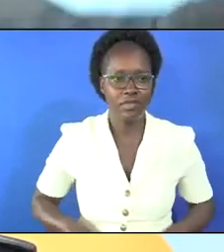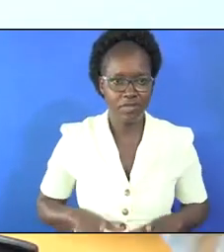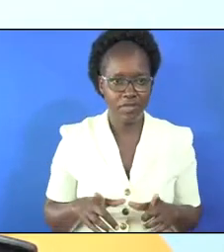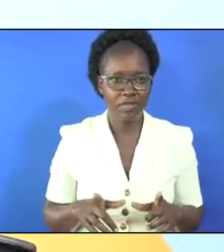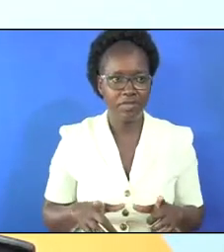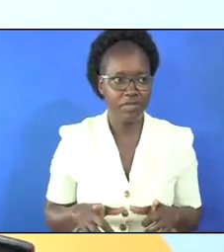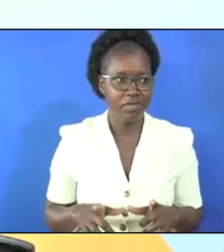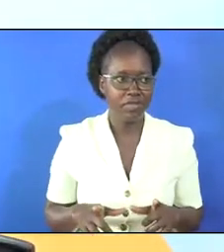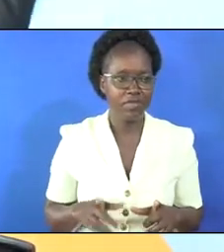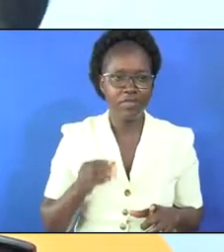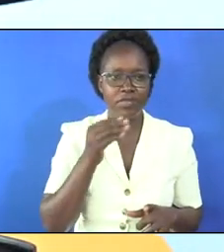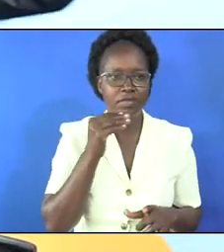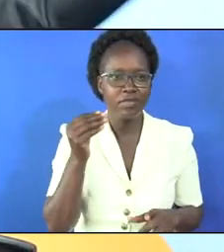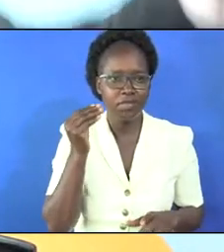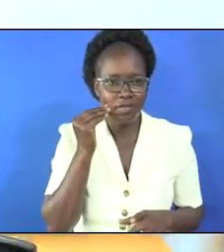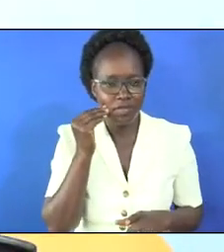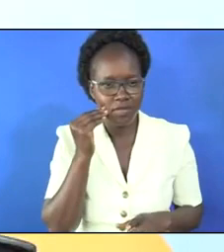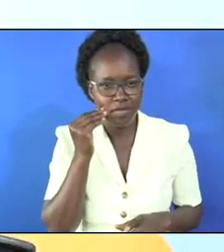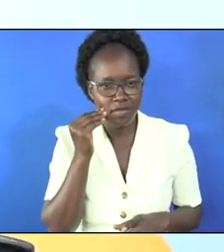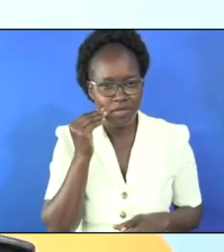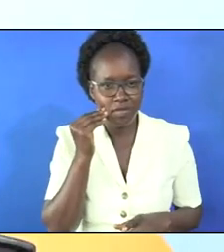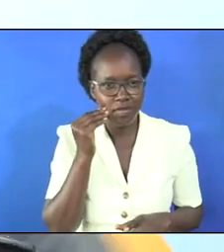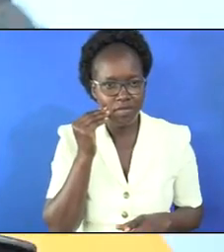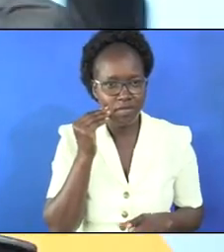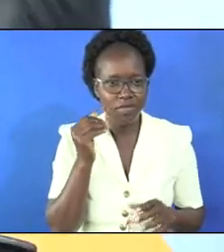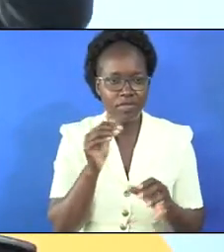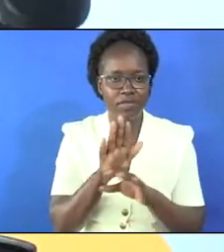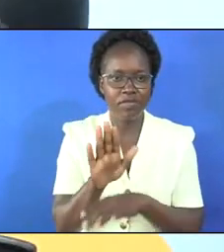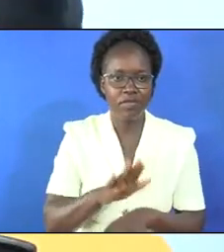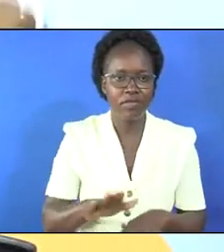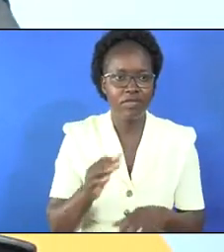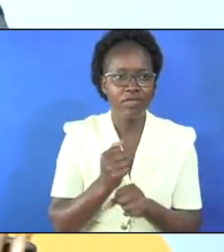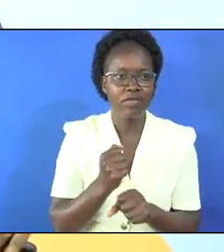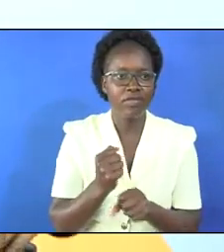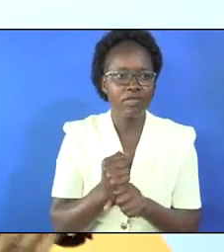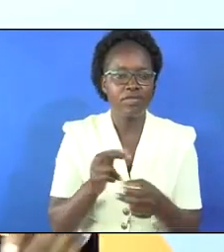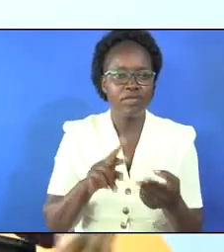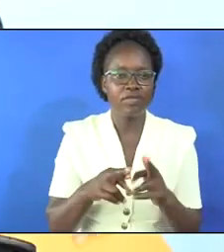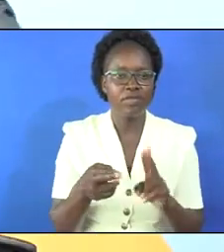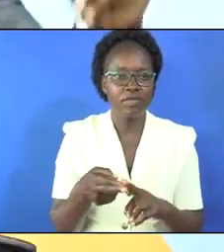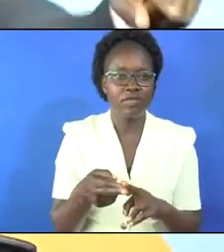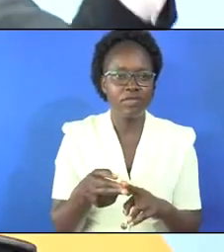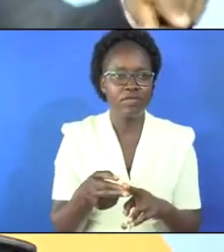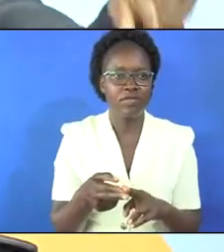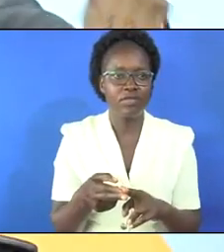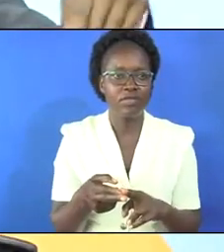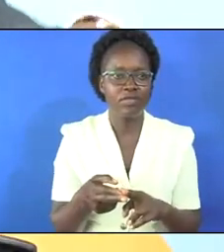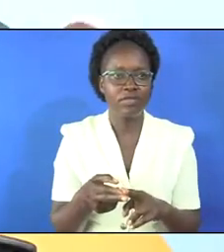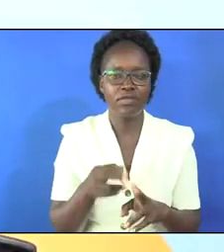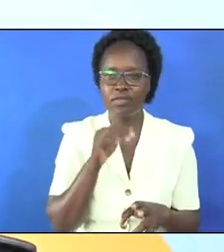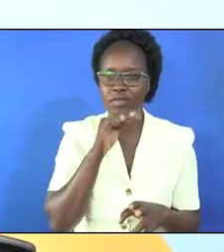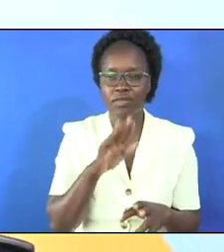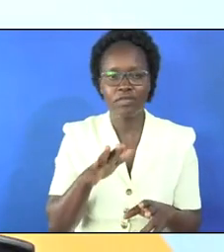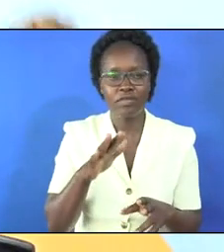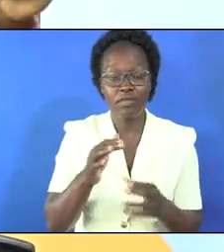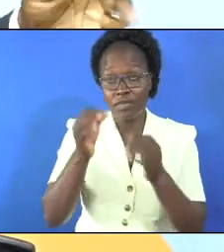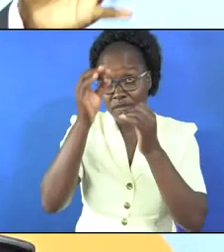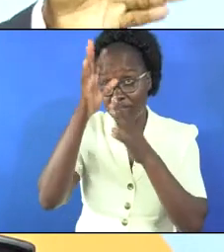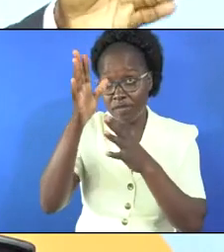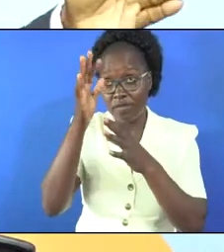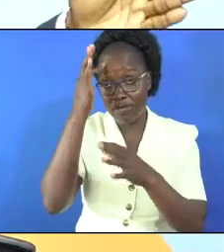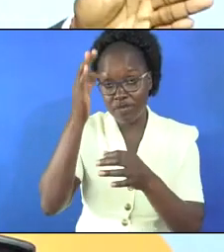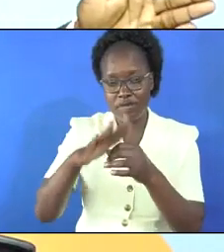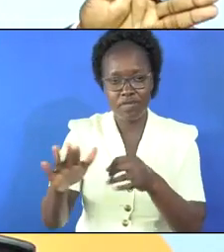stones in your home stones in your place of work stones in your relationship this god is a faithful god